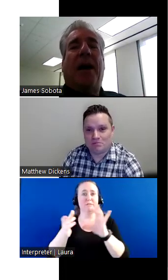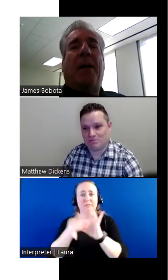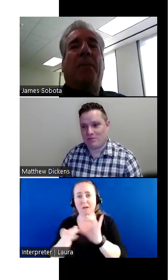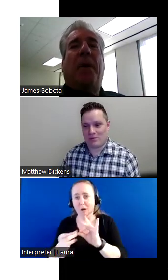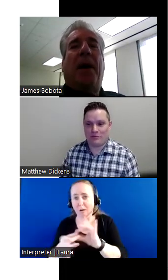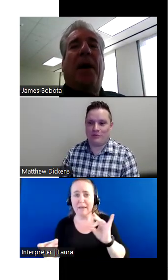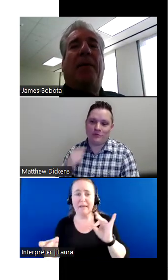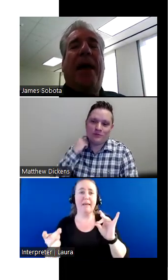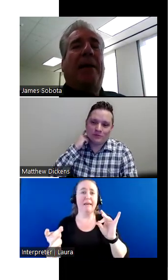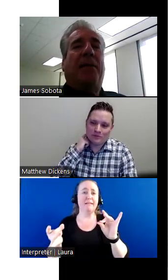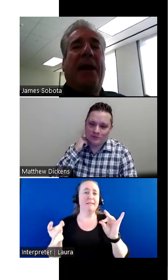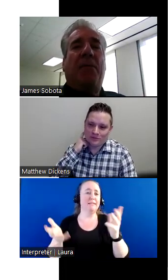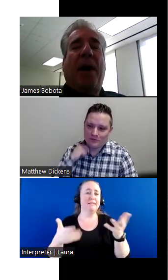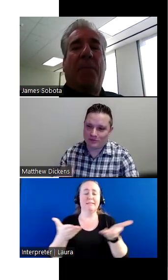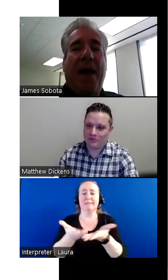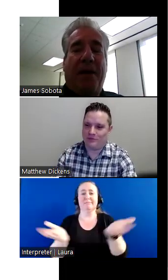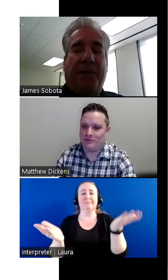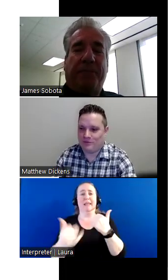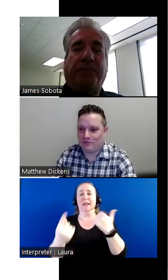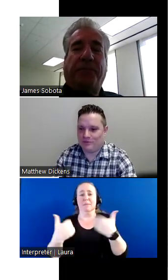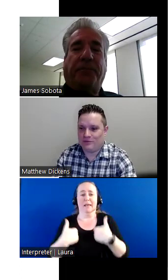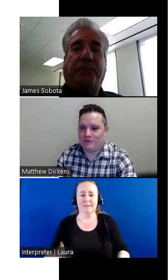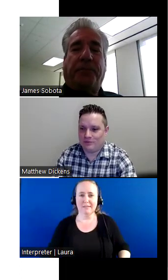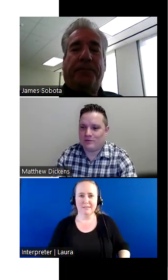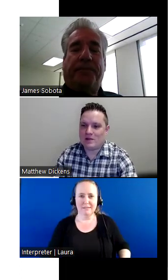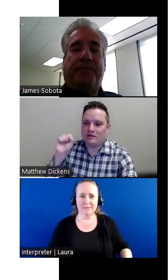um, uh, out there that anybody may have.